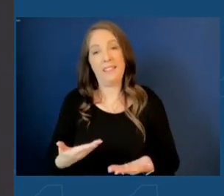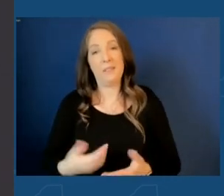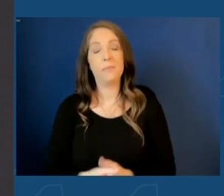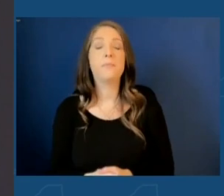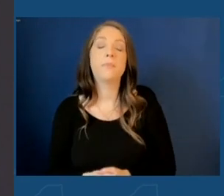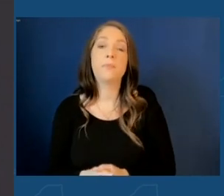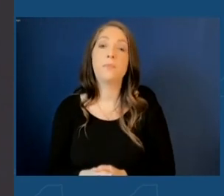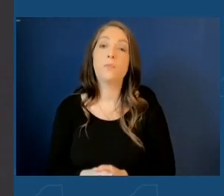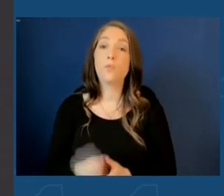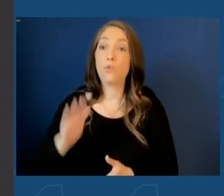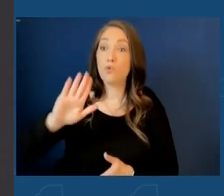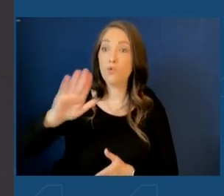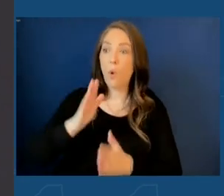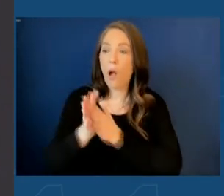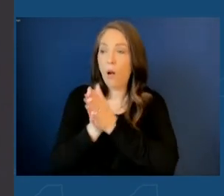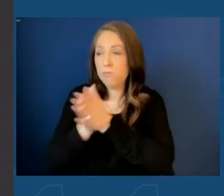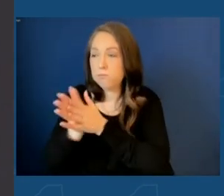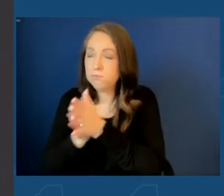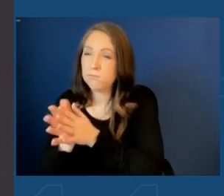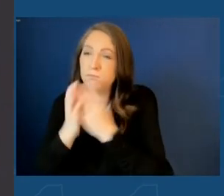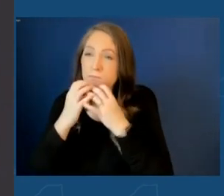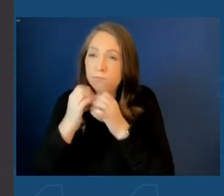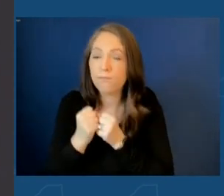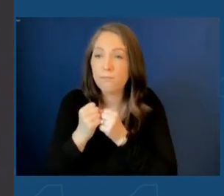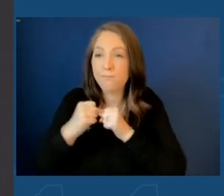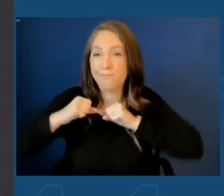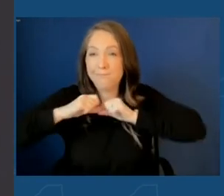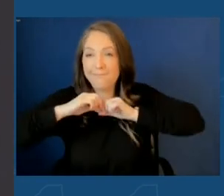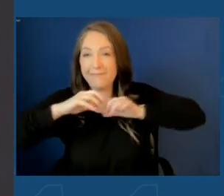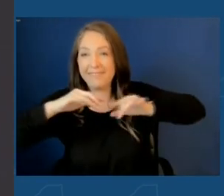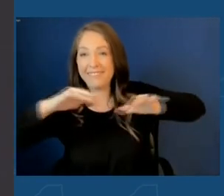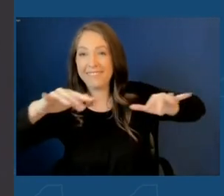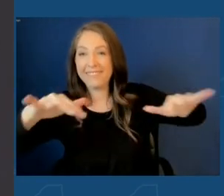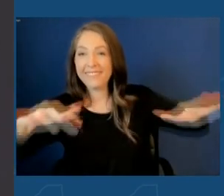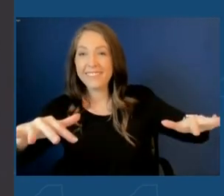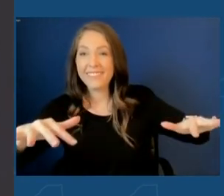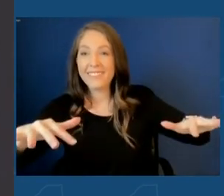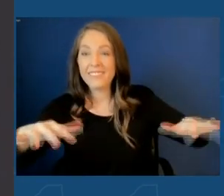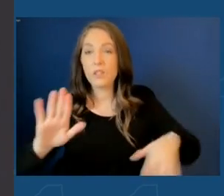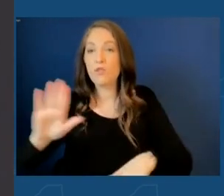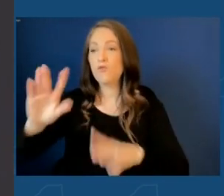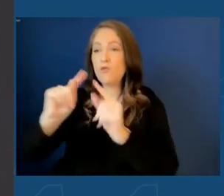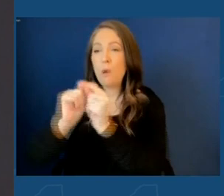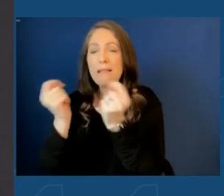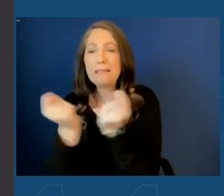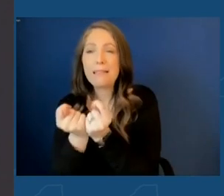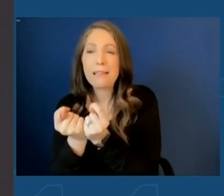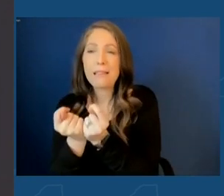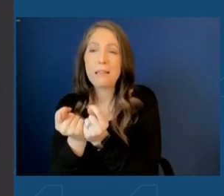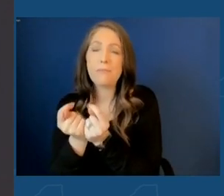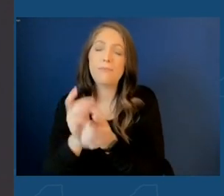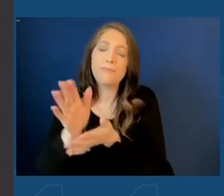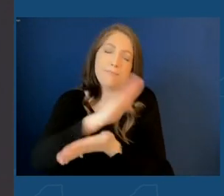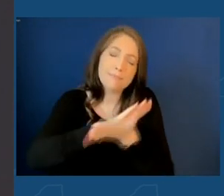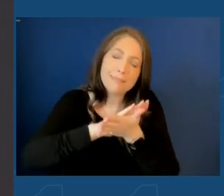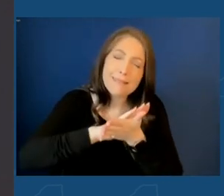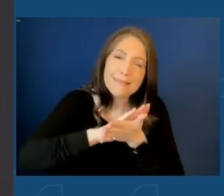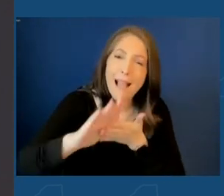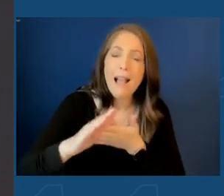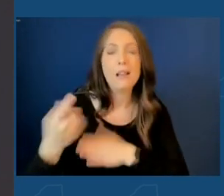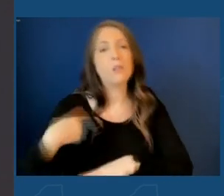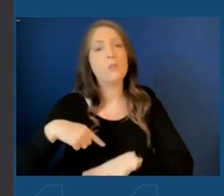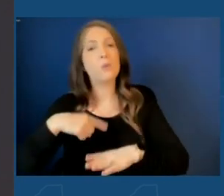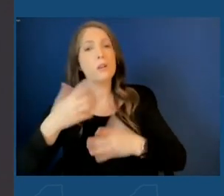Your clear passion for Syracuse was infectious. Your team were gracious hosts as we explored the opportunity